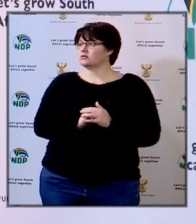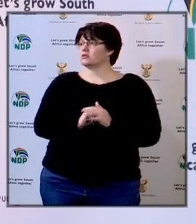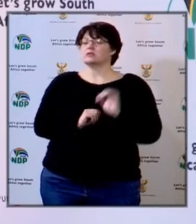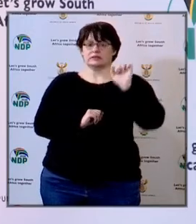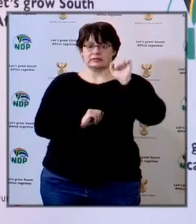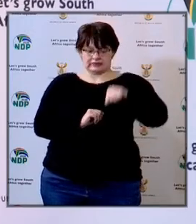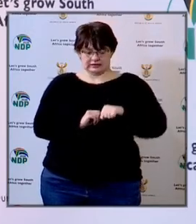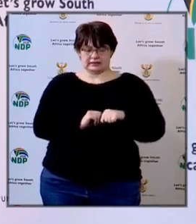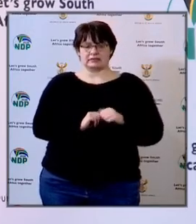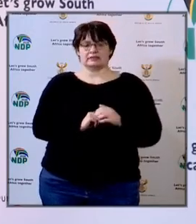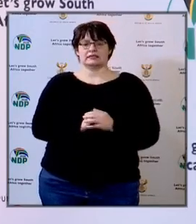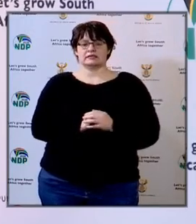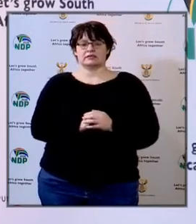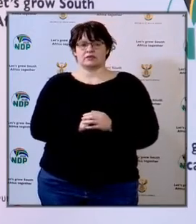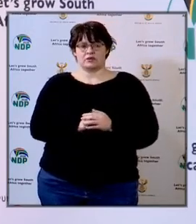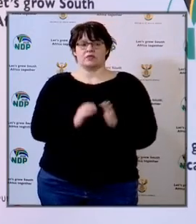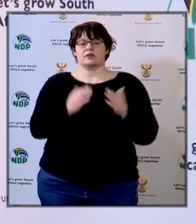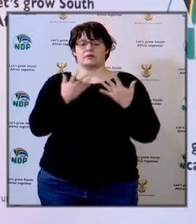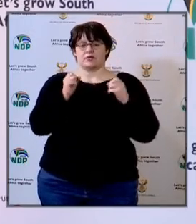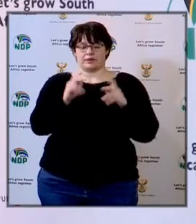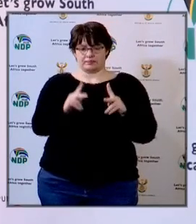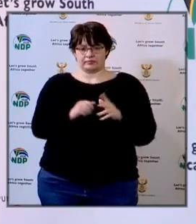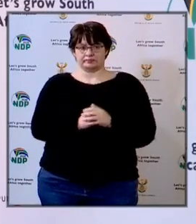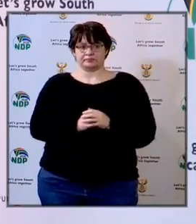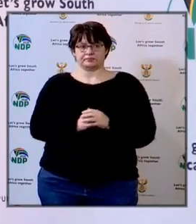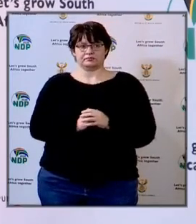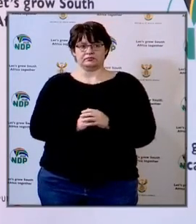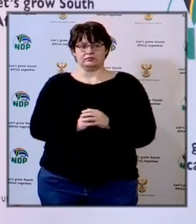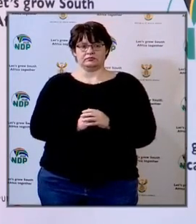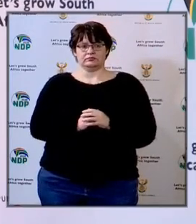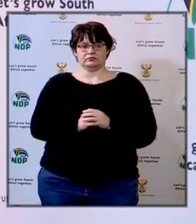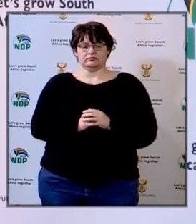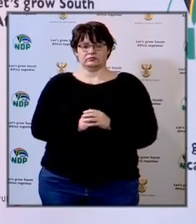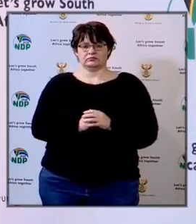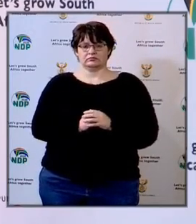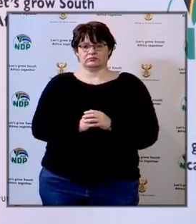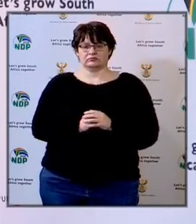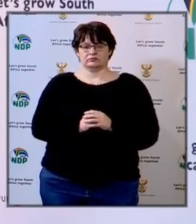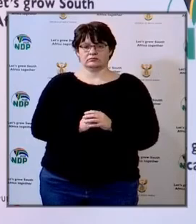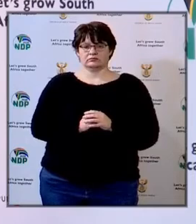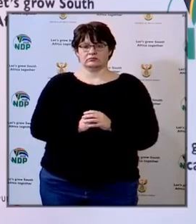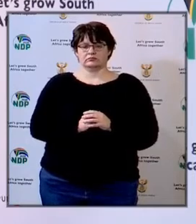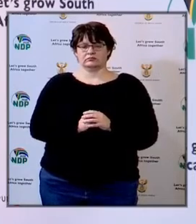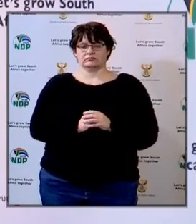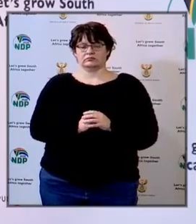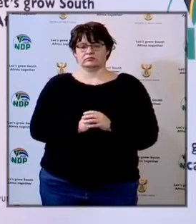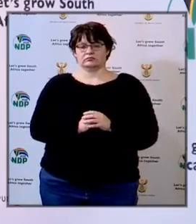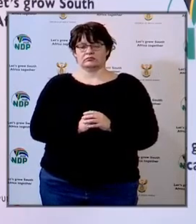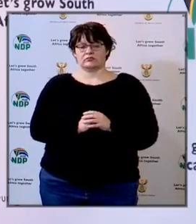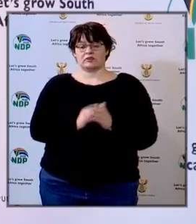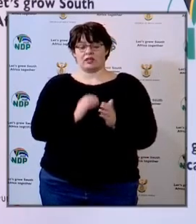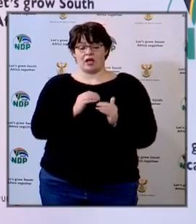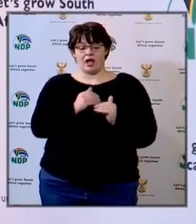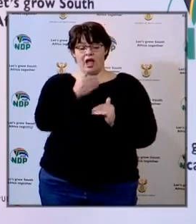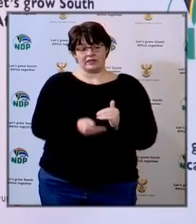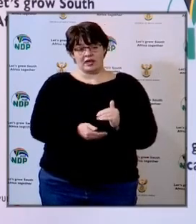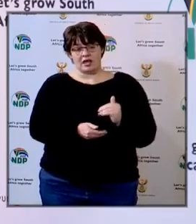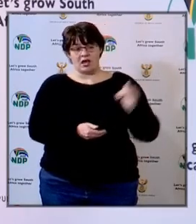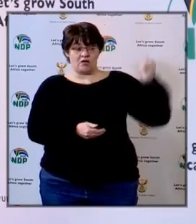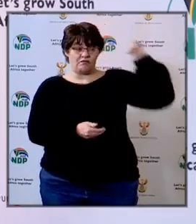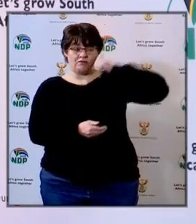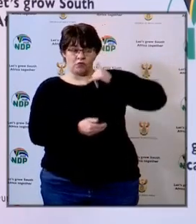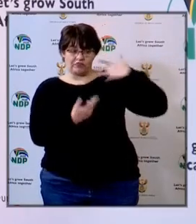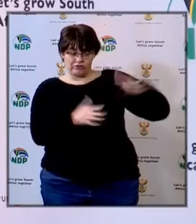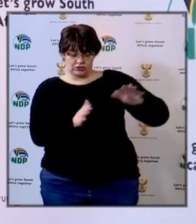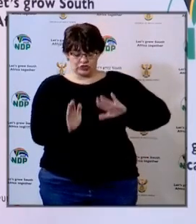and we do all right after the phone questions we'll then